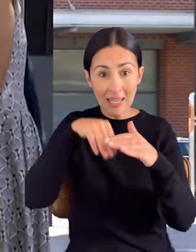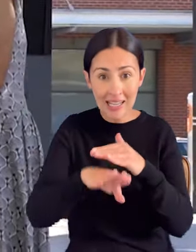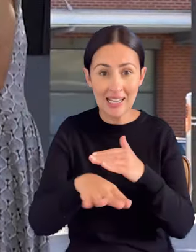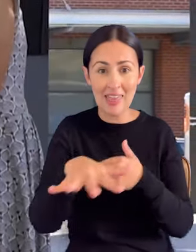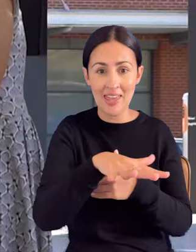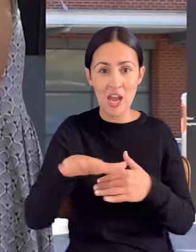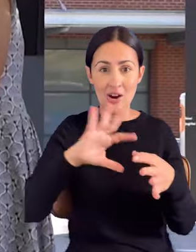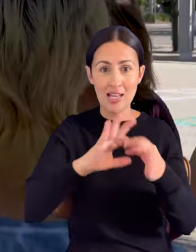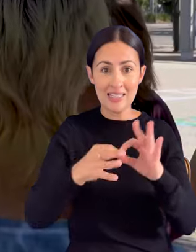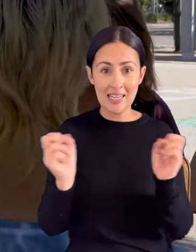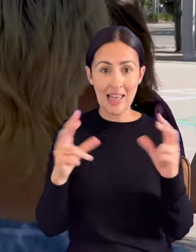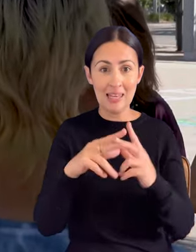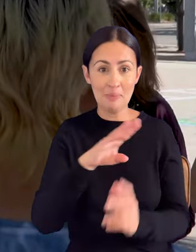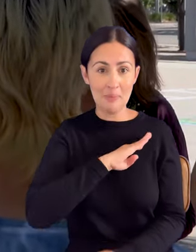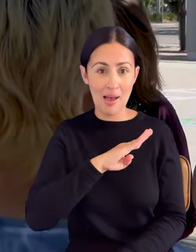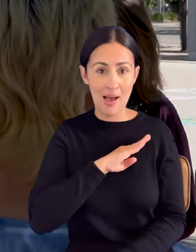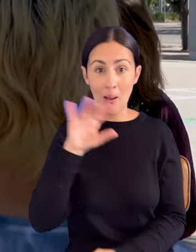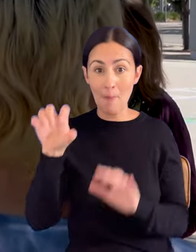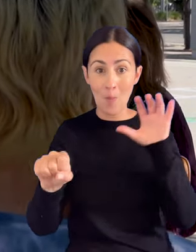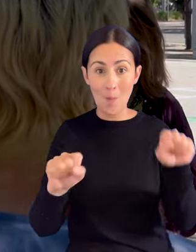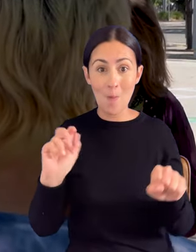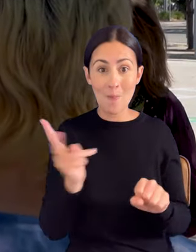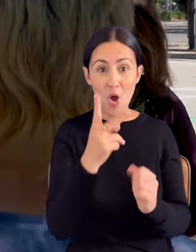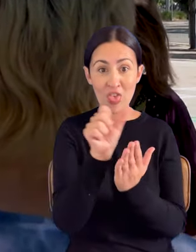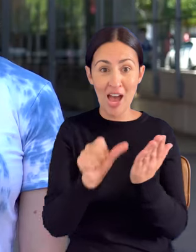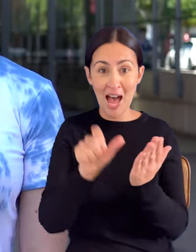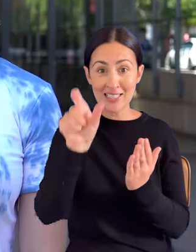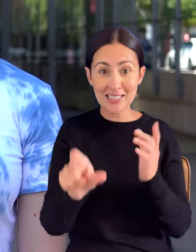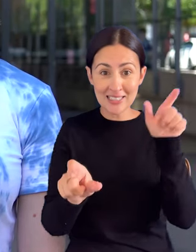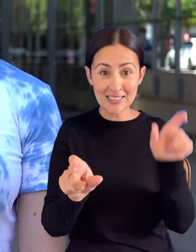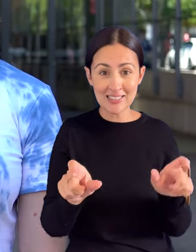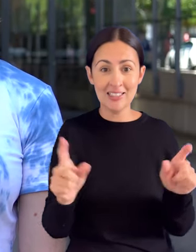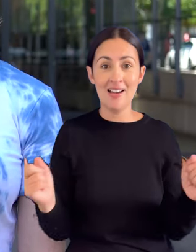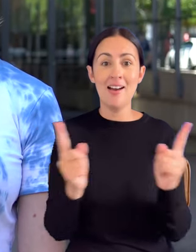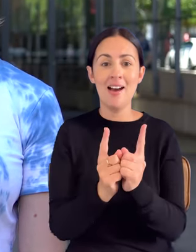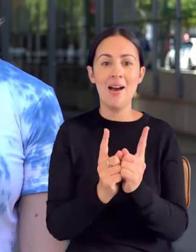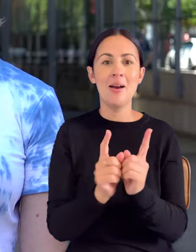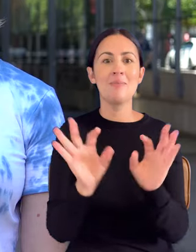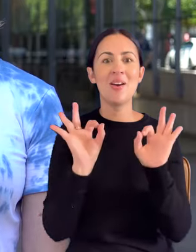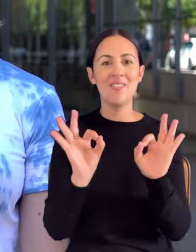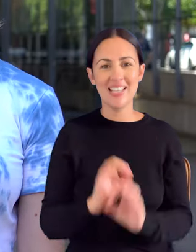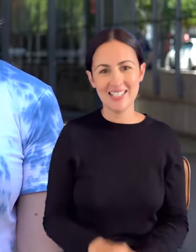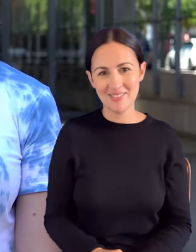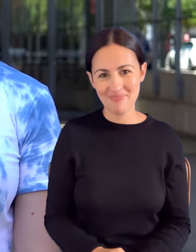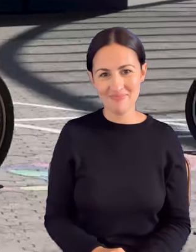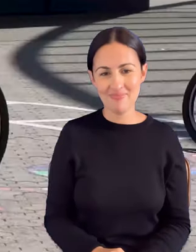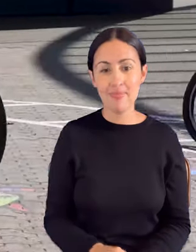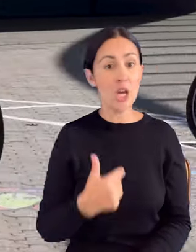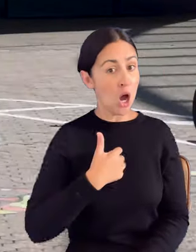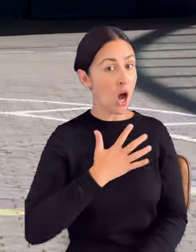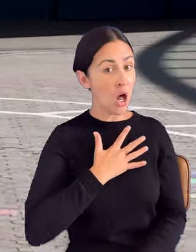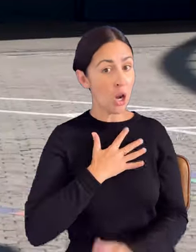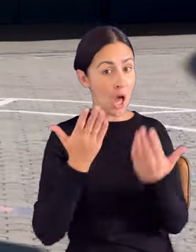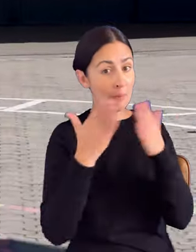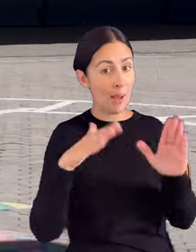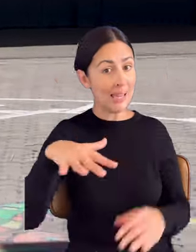this collaboration evolve. And then we found out the way to develop it from there onward. I'm really interested in public spaces. People can